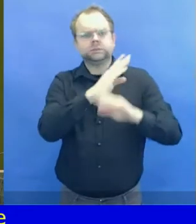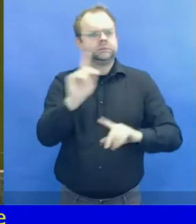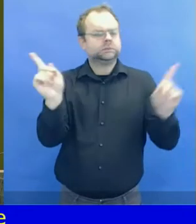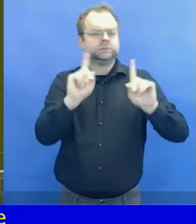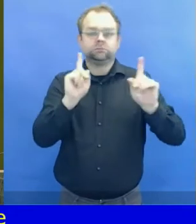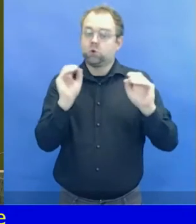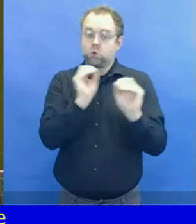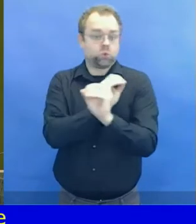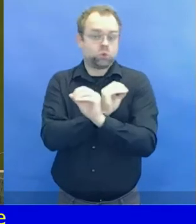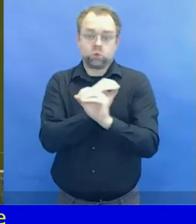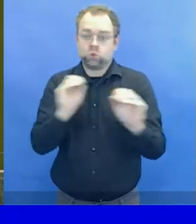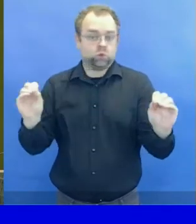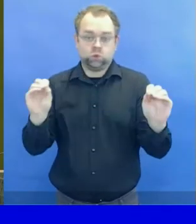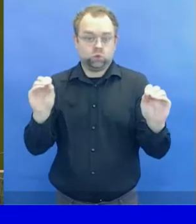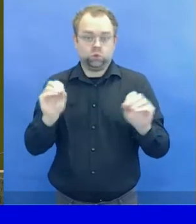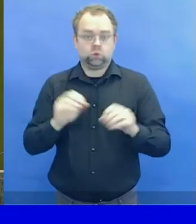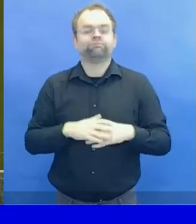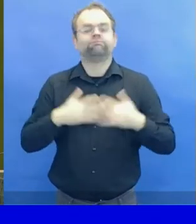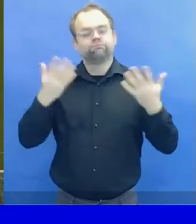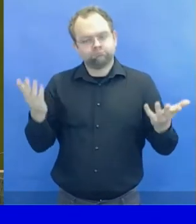participate as observers.